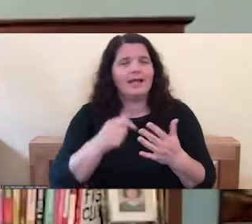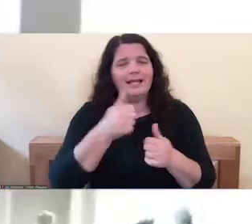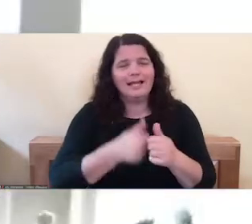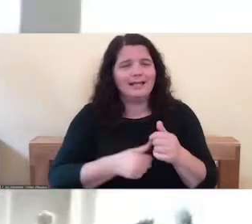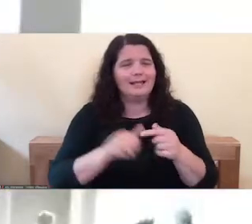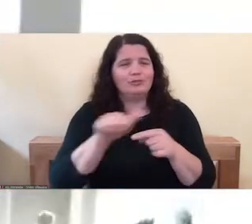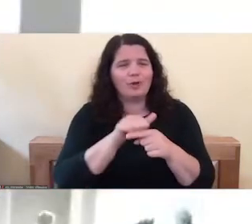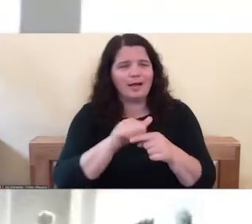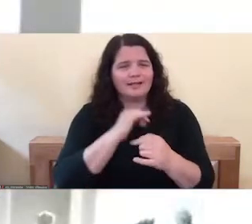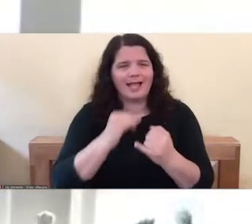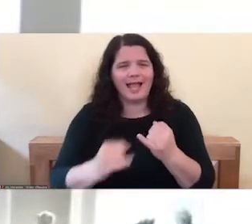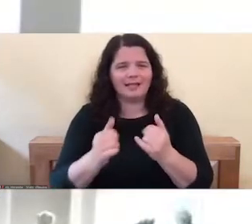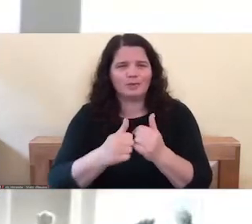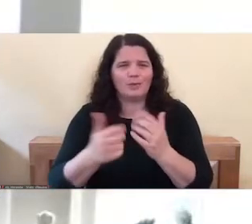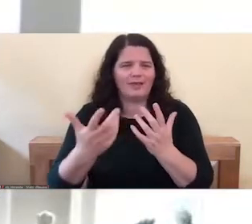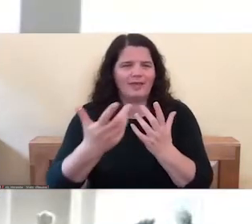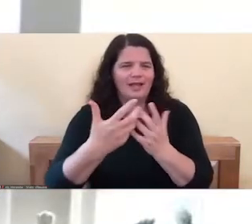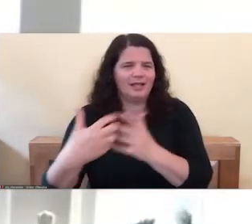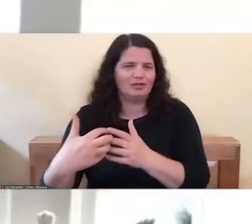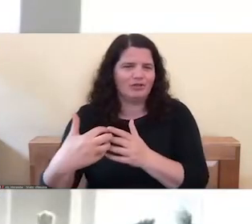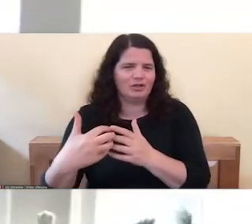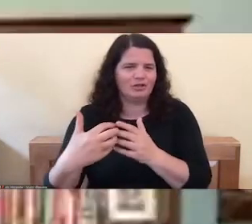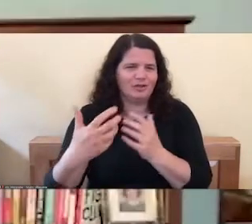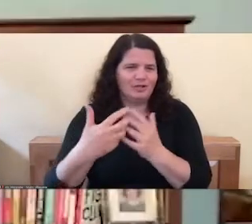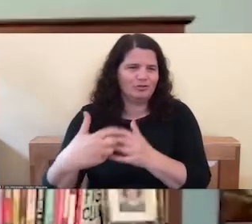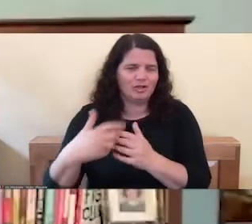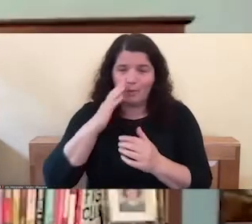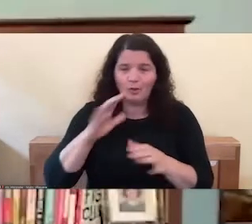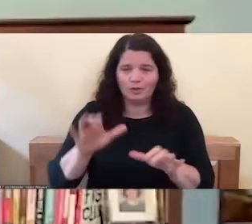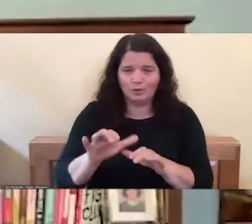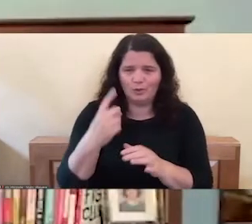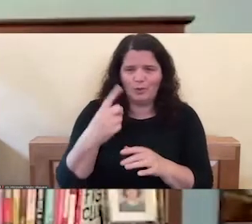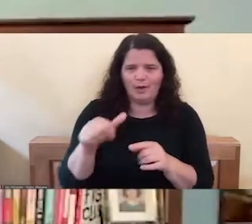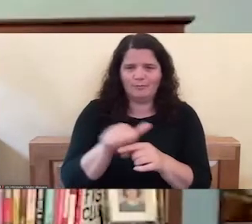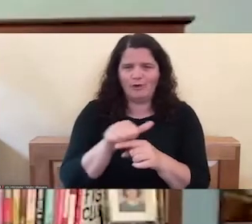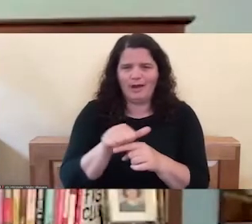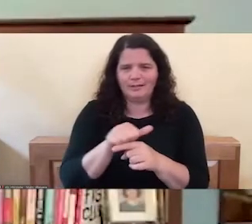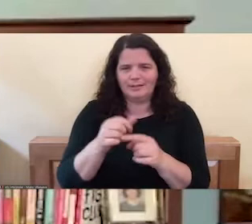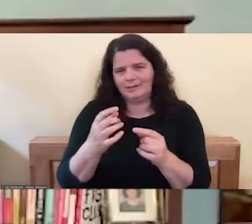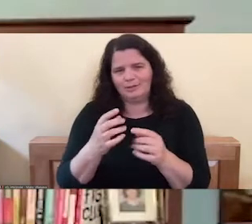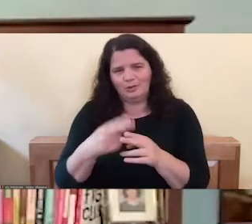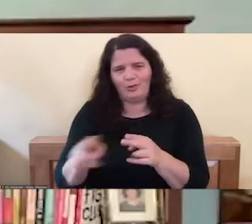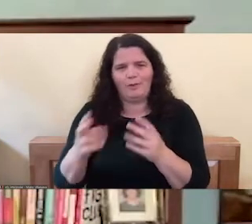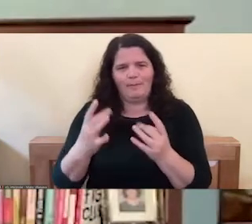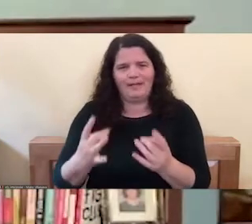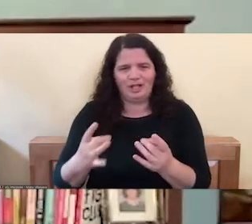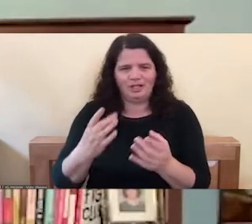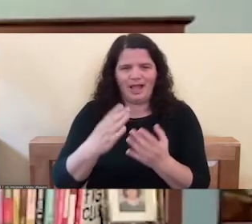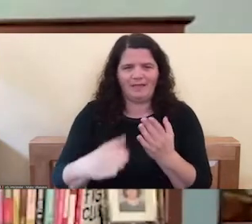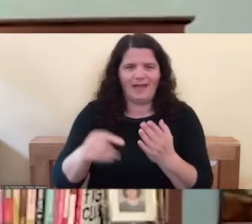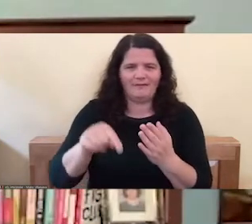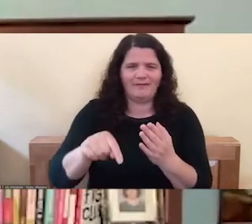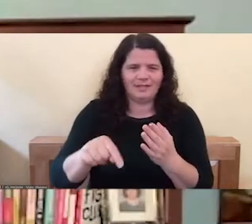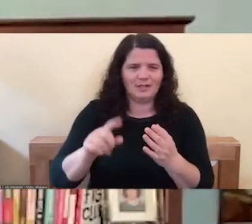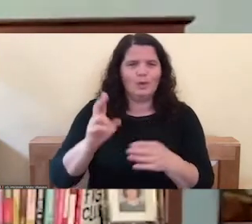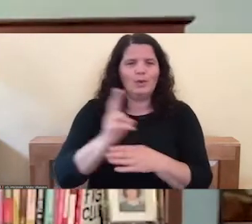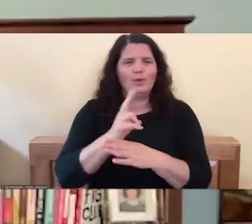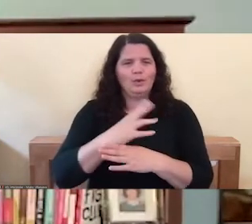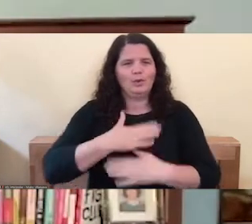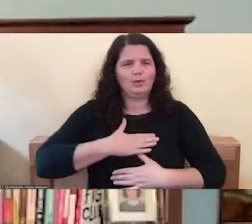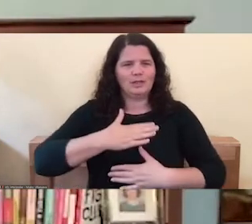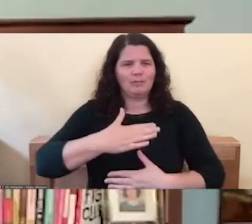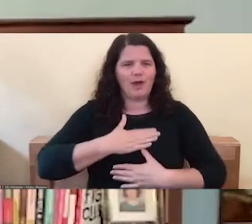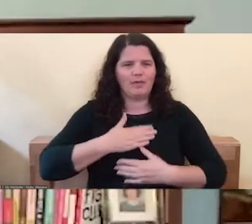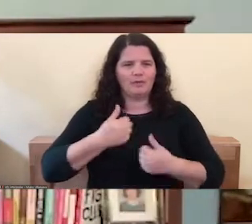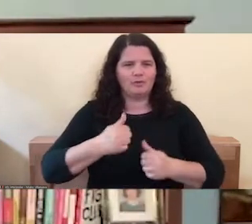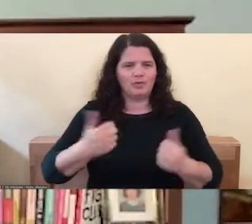And I'm going to do a practice at the end of this session, a short meditation where we use the breath to try to integrate the